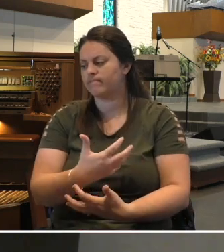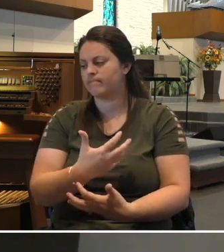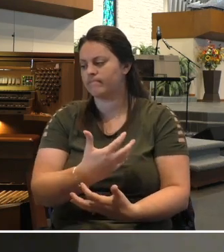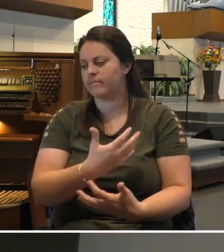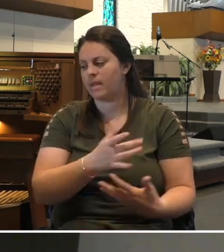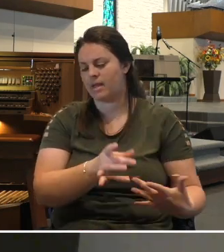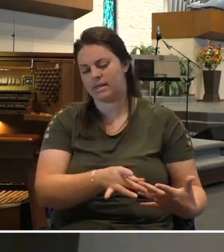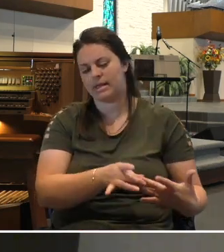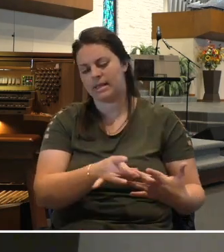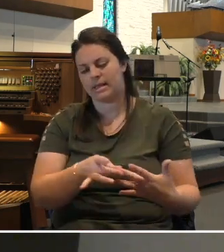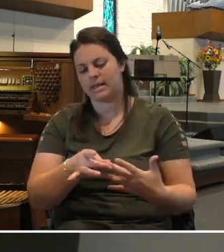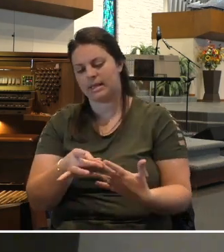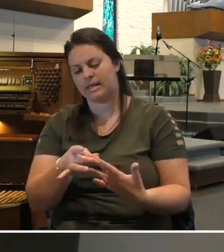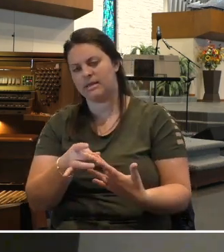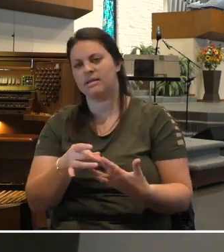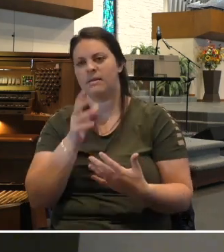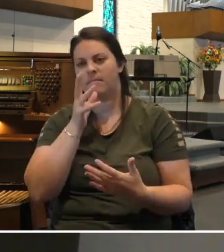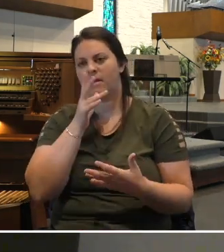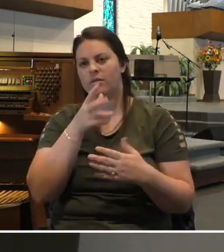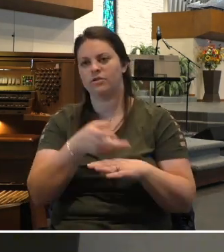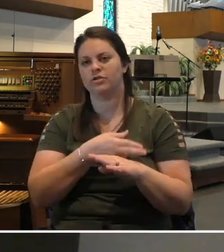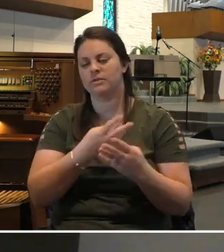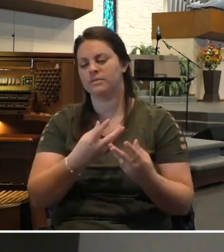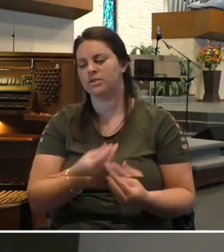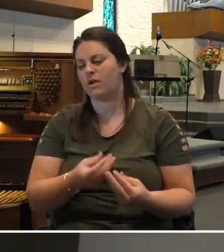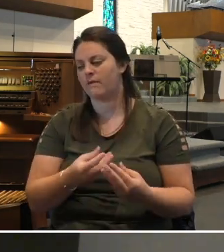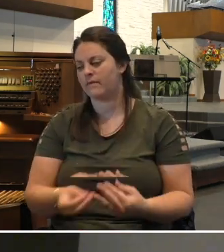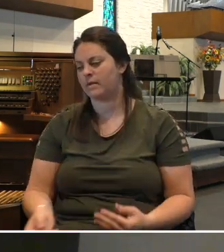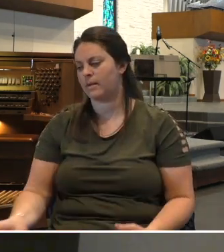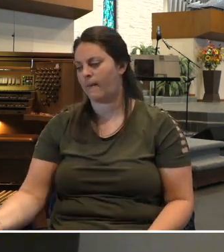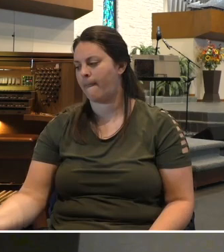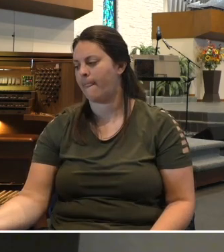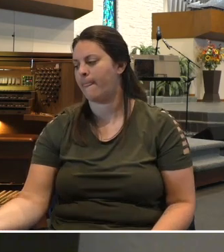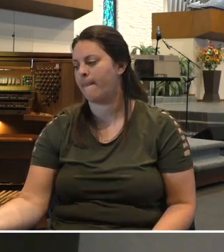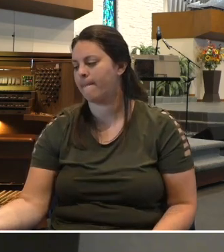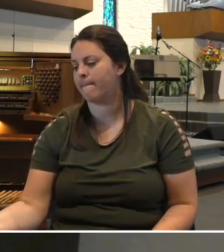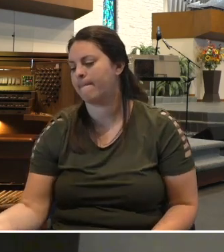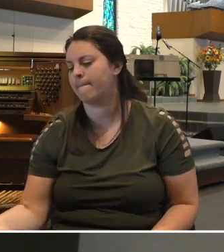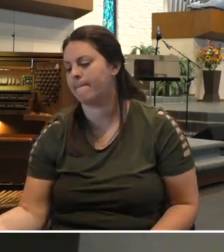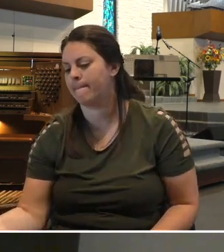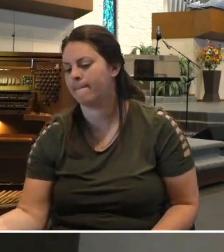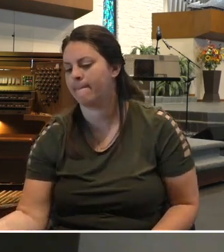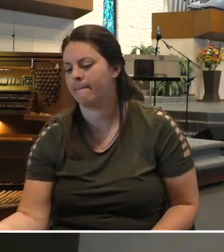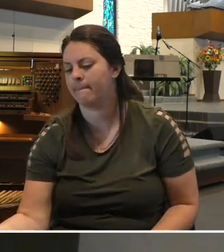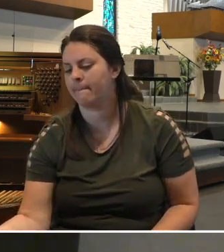lead the mother sheep. Here now the first chapter of the book of Ruth.